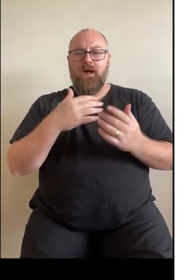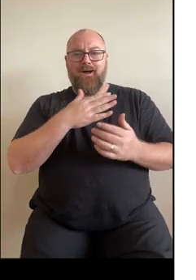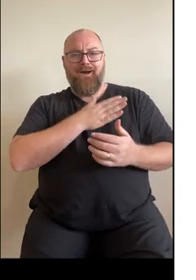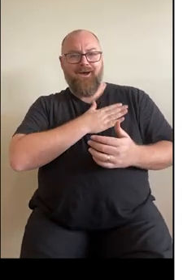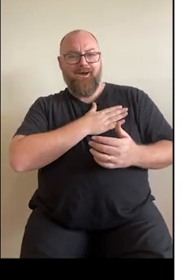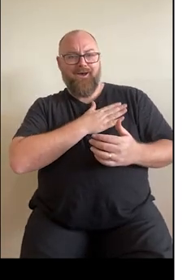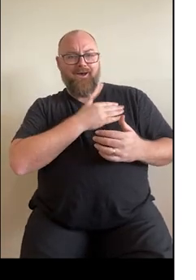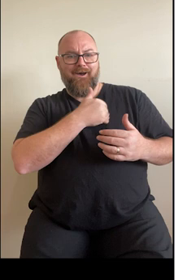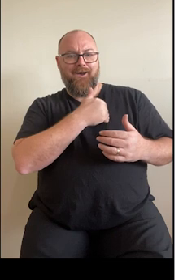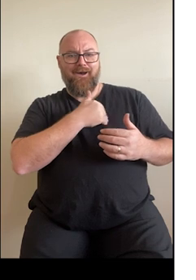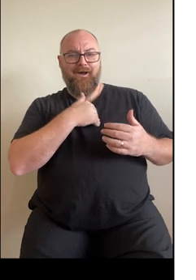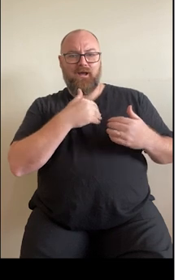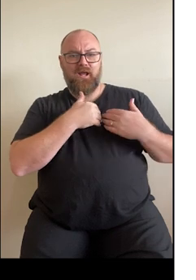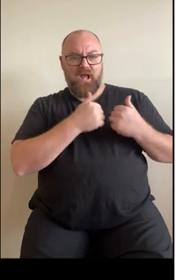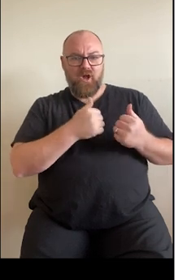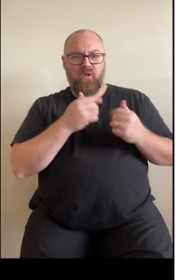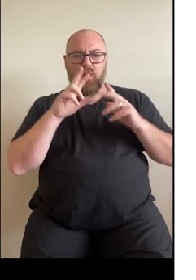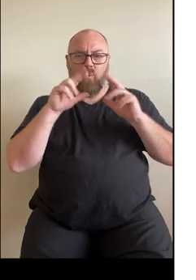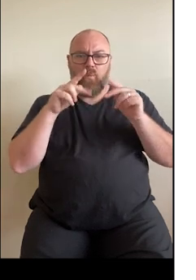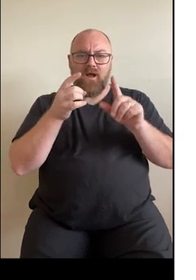and looking after yourself.